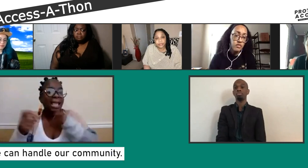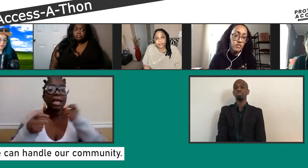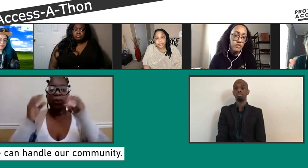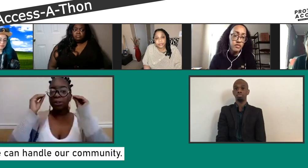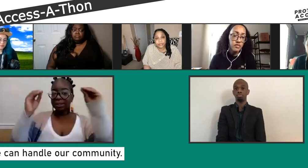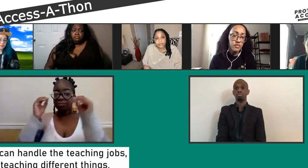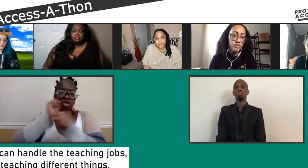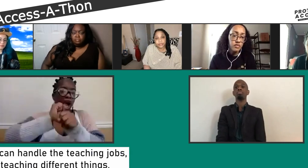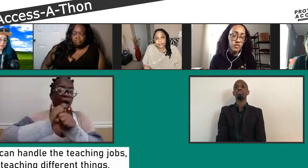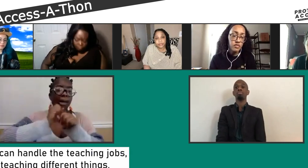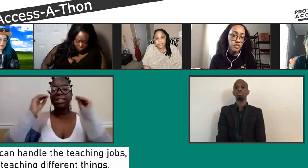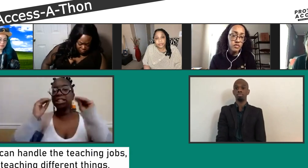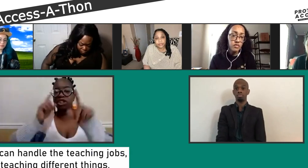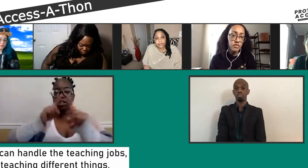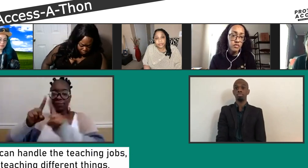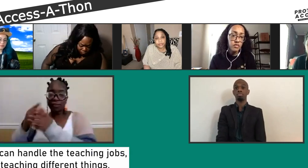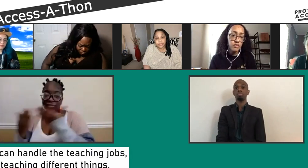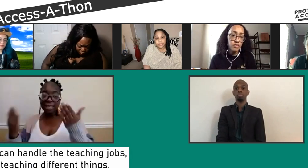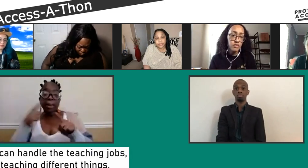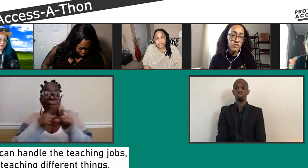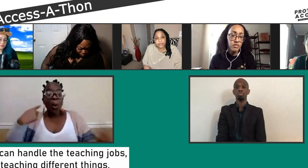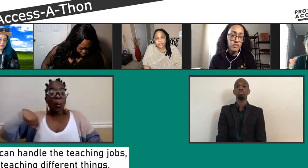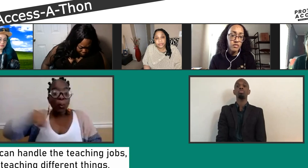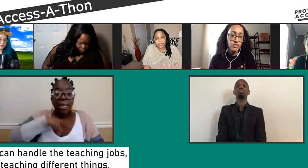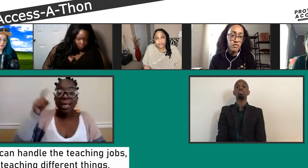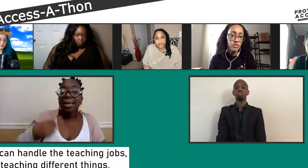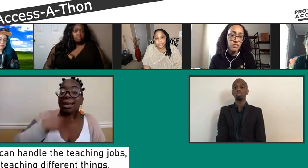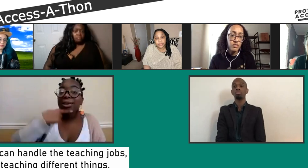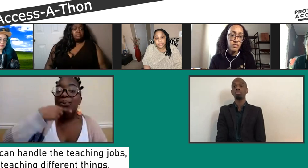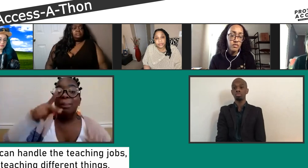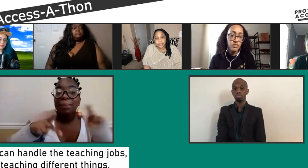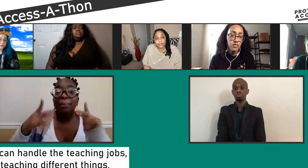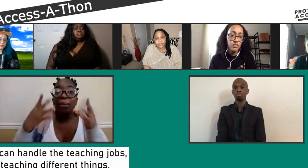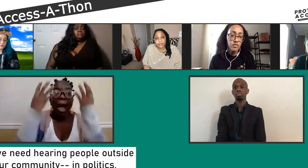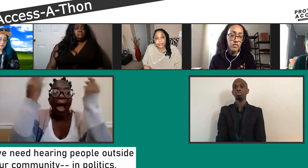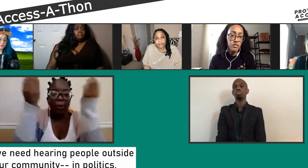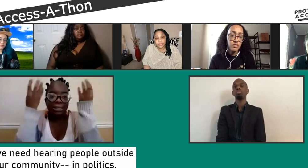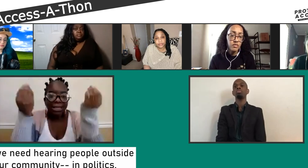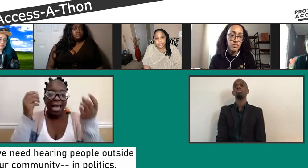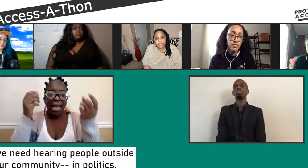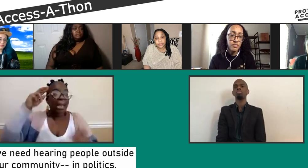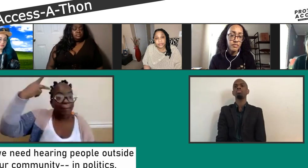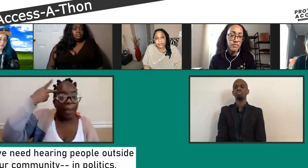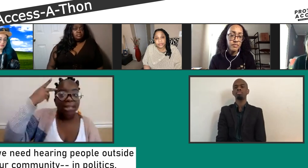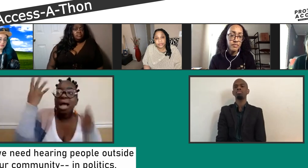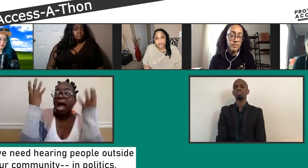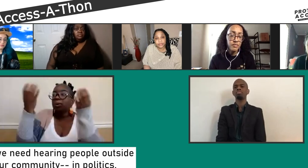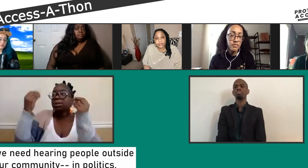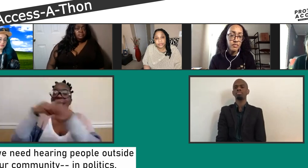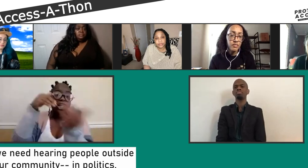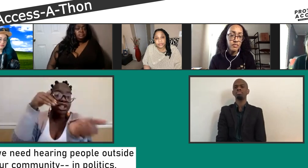own community inside and to really teach other people outside the community these things because we need hearing people